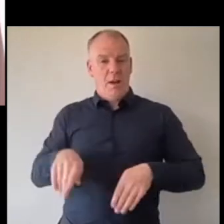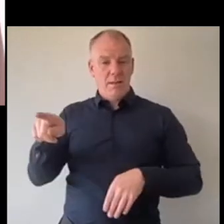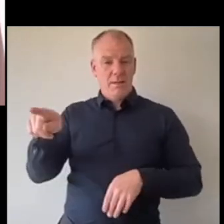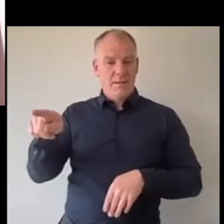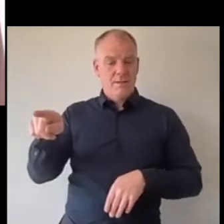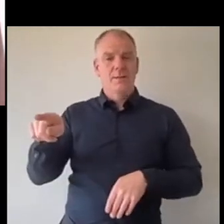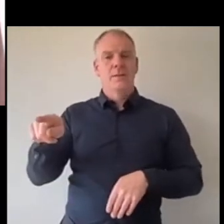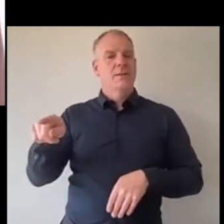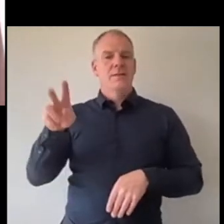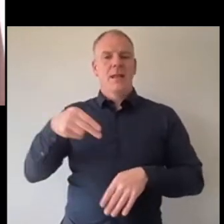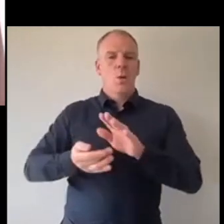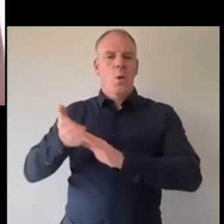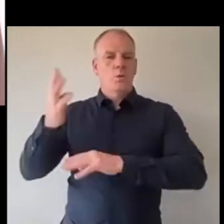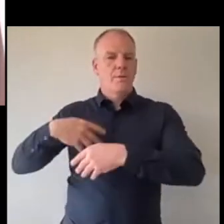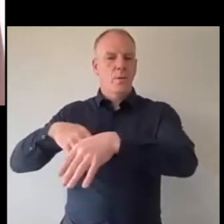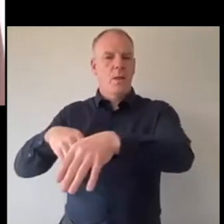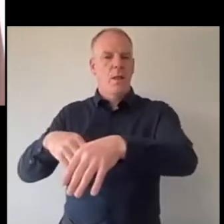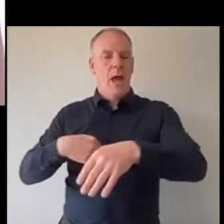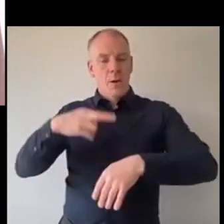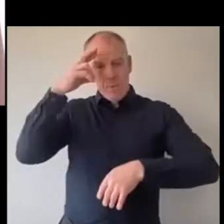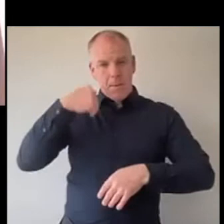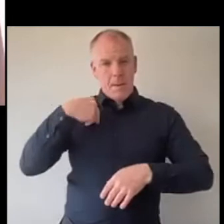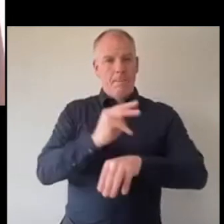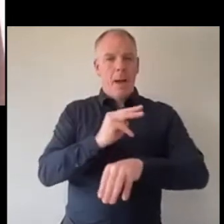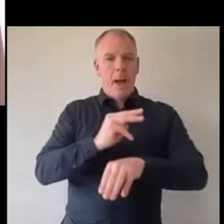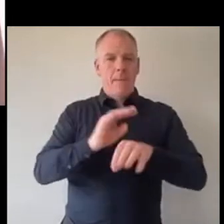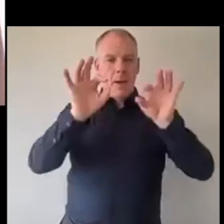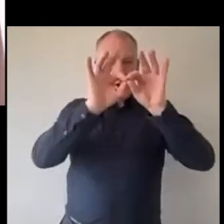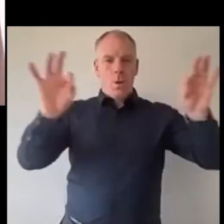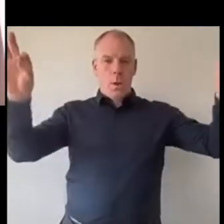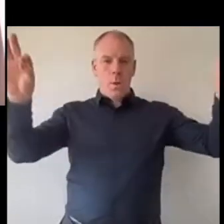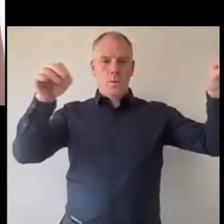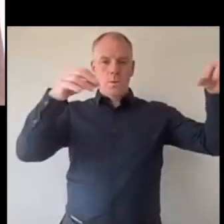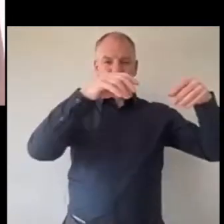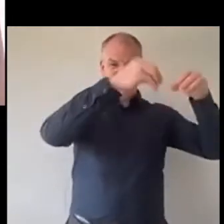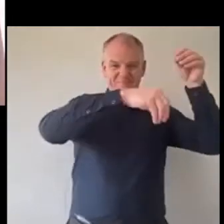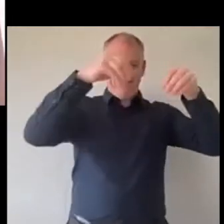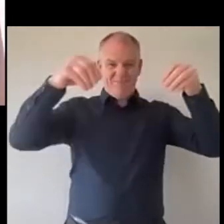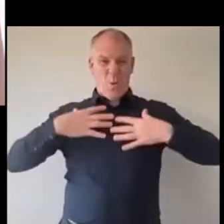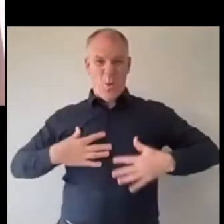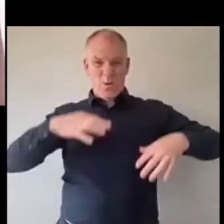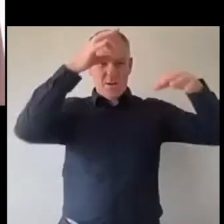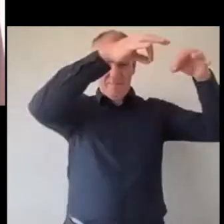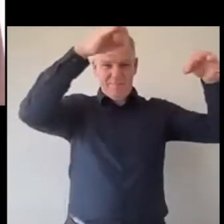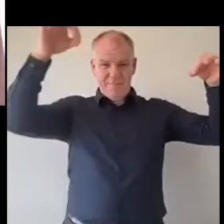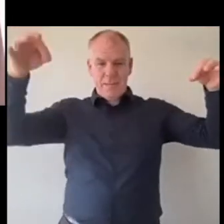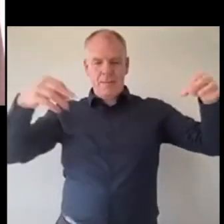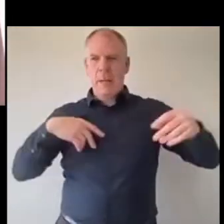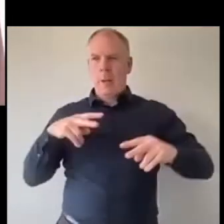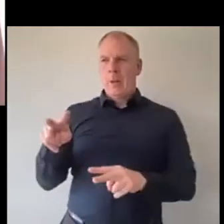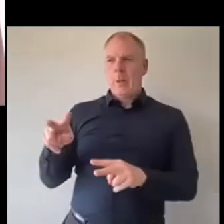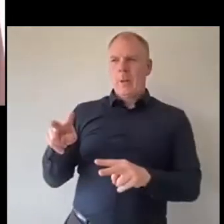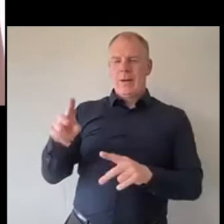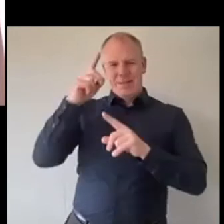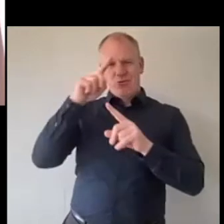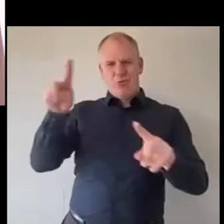and I remember going out to the my mum was hanging up clothes it was her brother like I just thought to myself how truly strange all